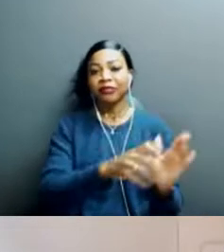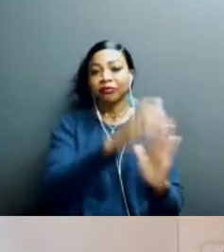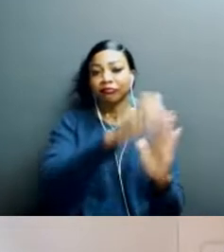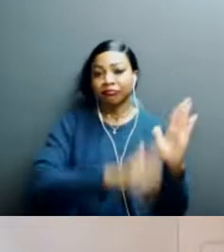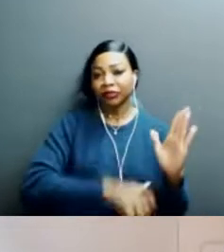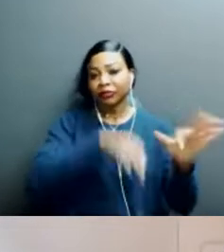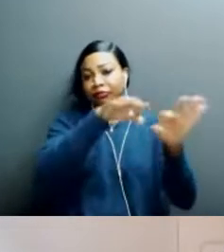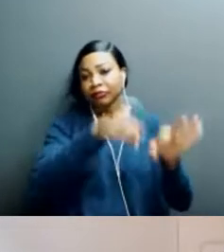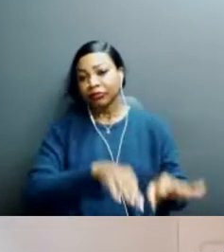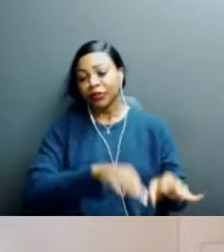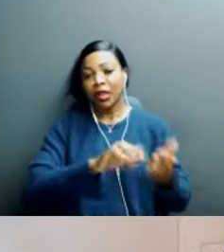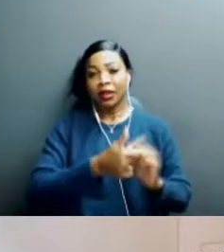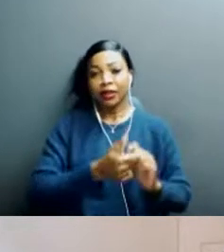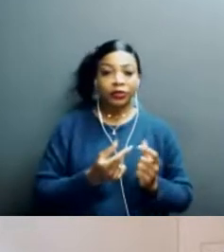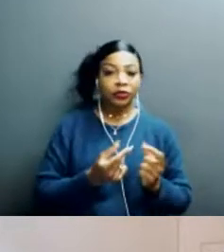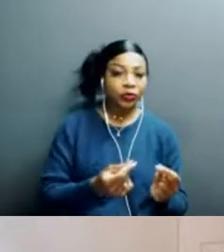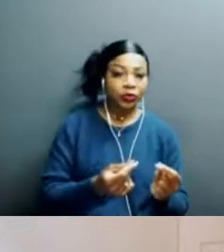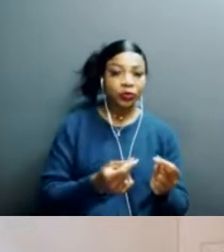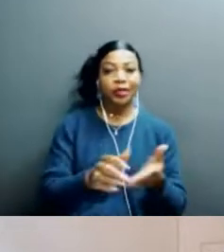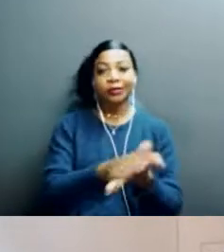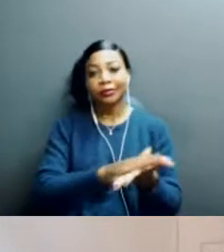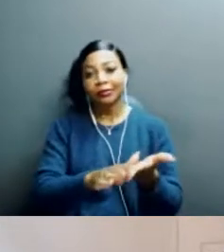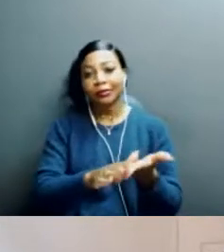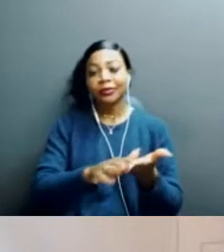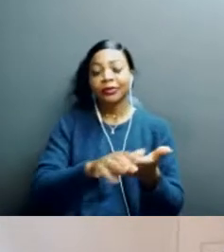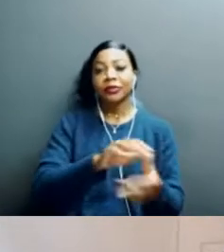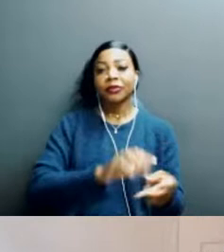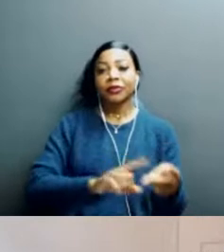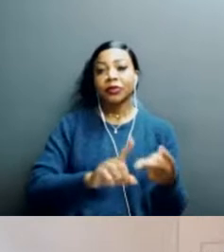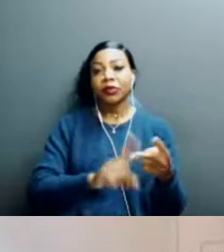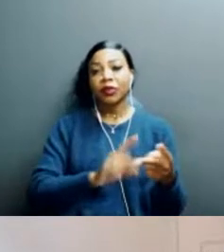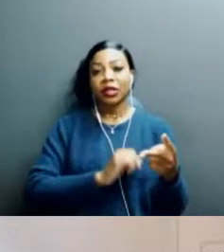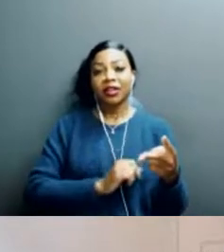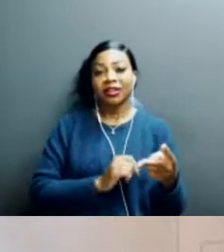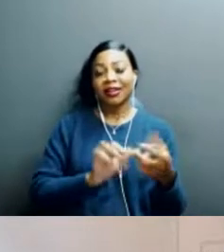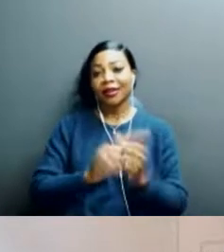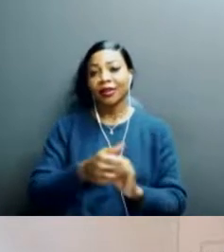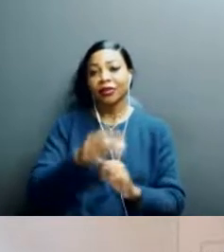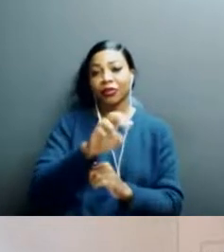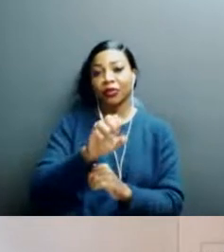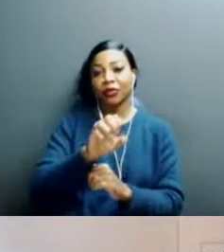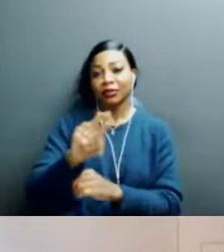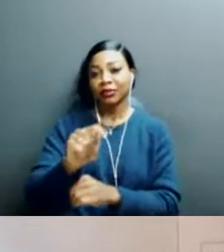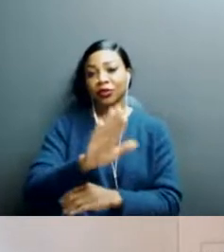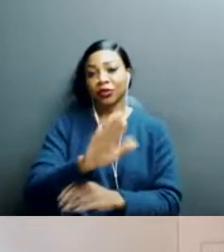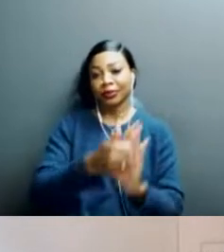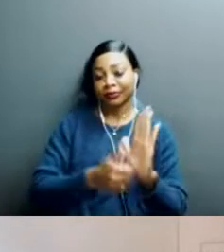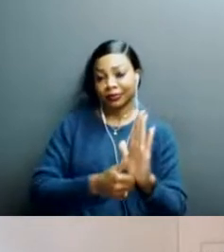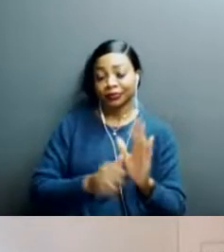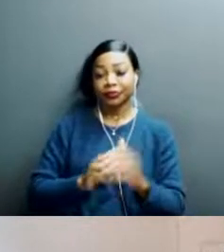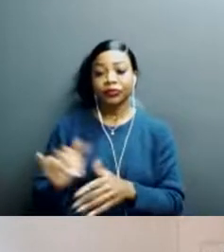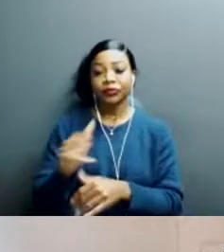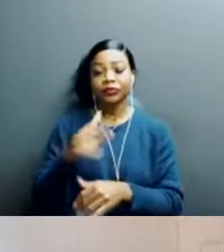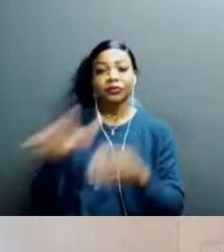um, like a device wipe or walk you through how to reset some accounts and that sort of thing. Um, if I can add